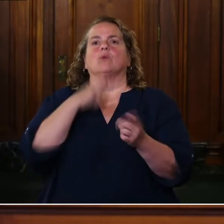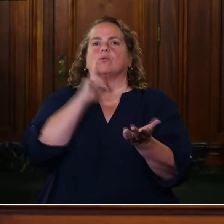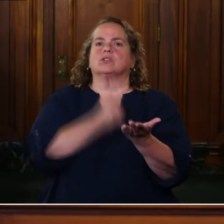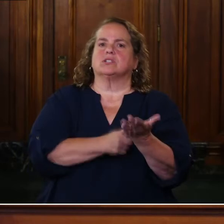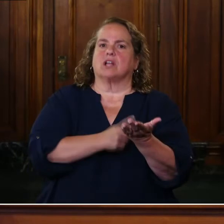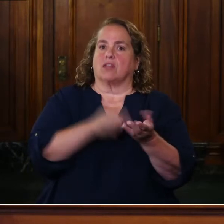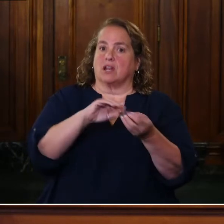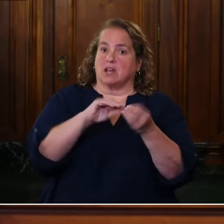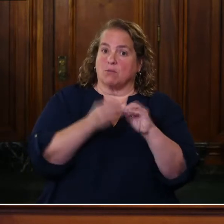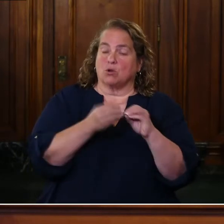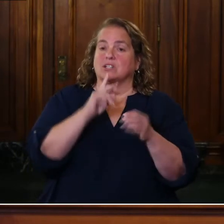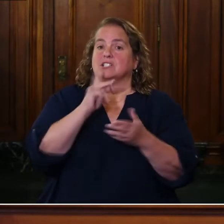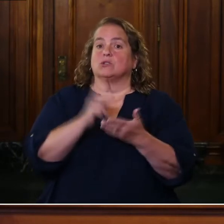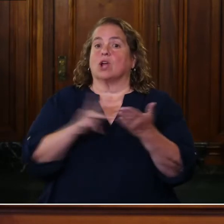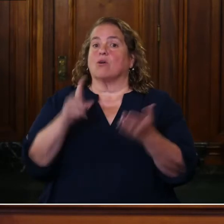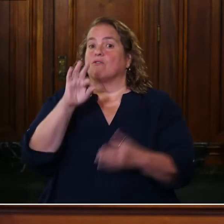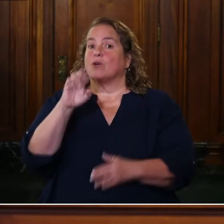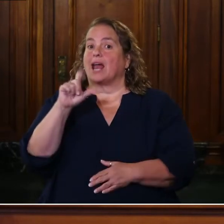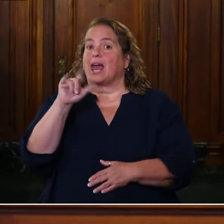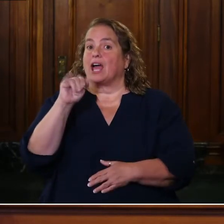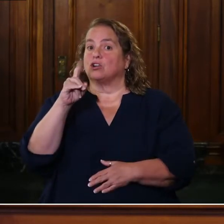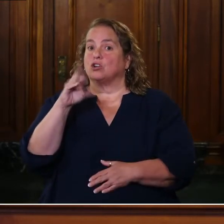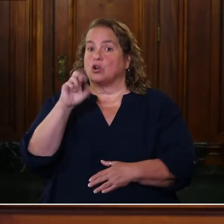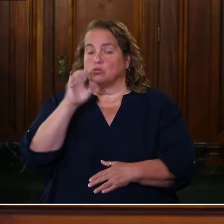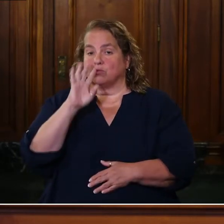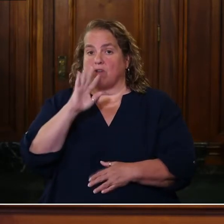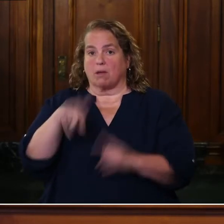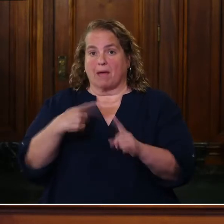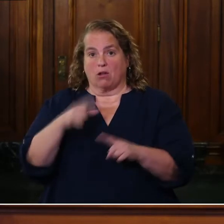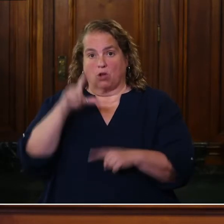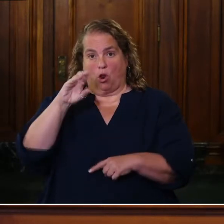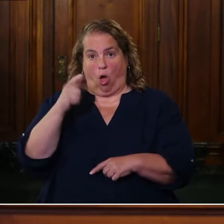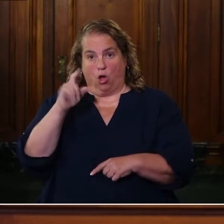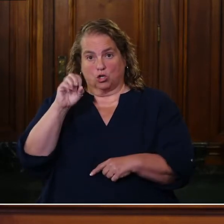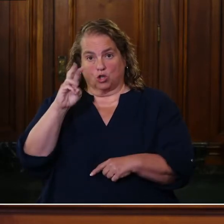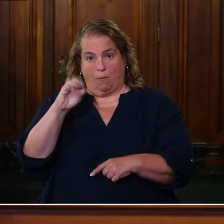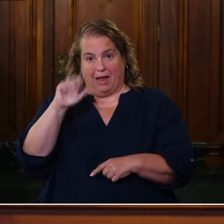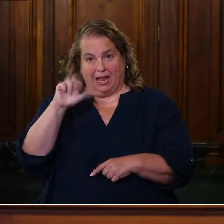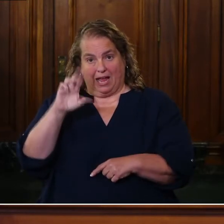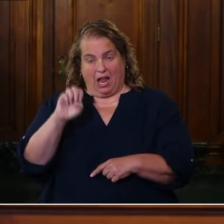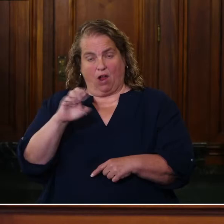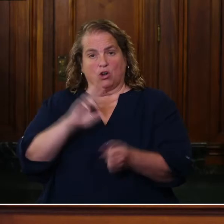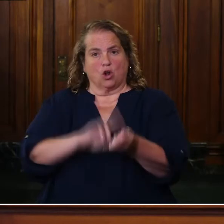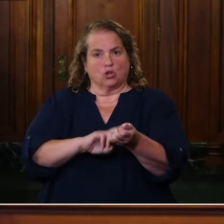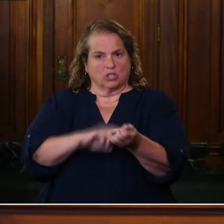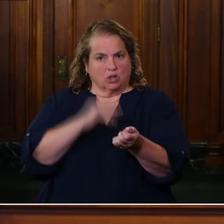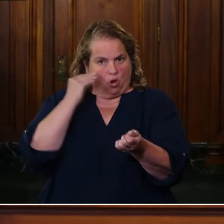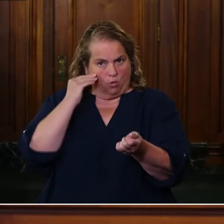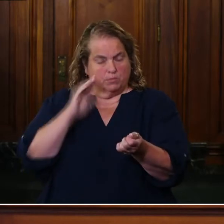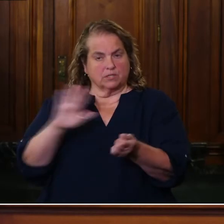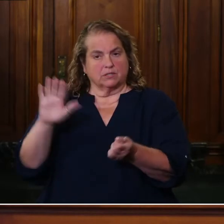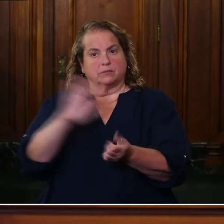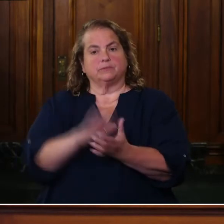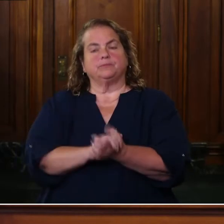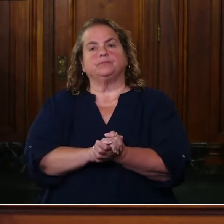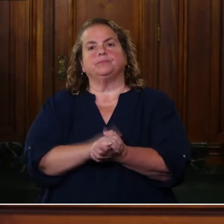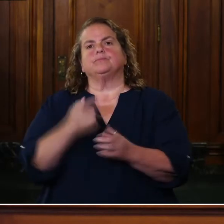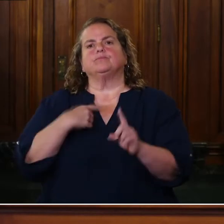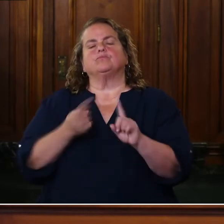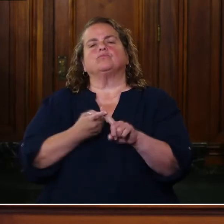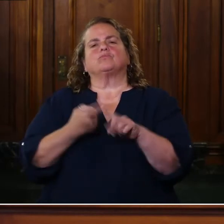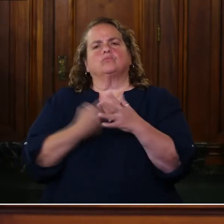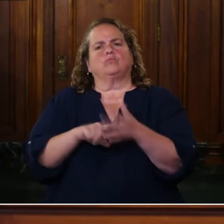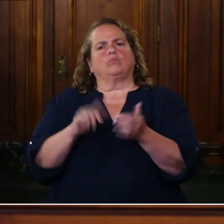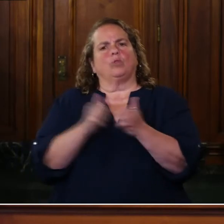Secretary Freelander is going to talk about long-term care and pandemic EBT. But let me first start with, in our